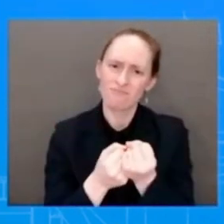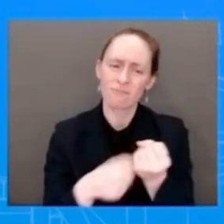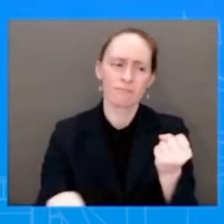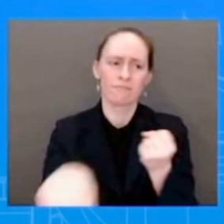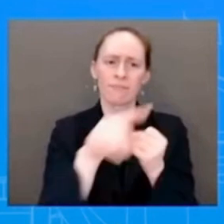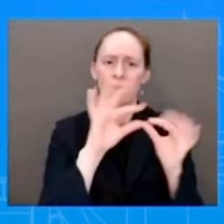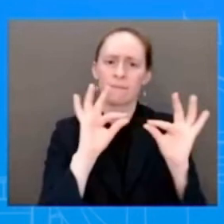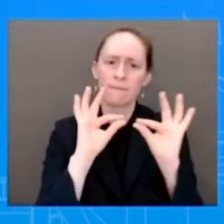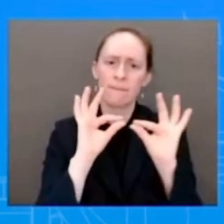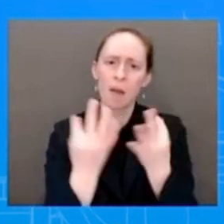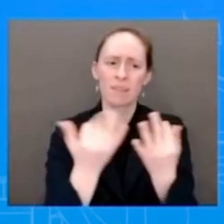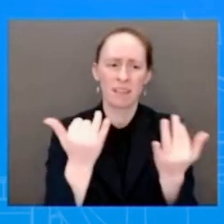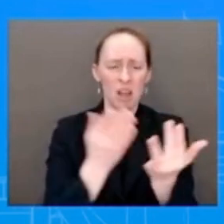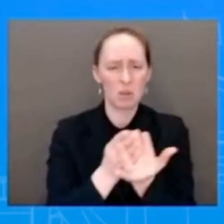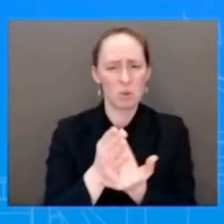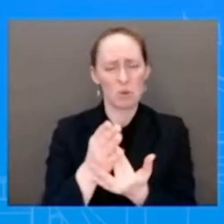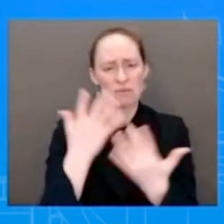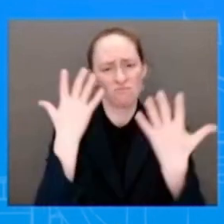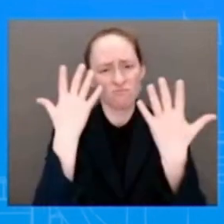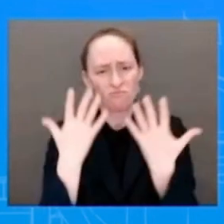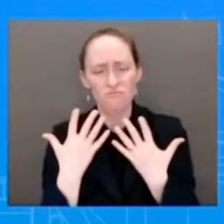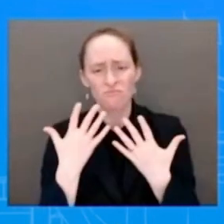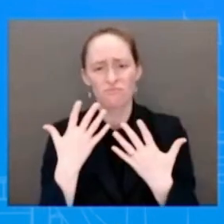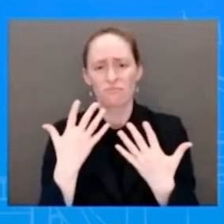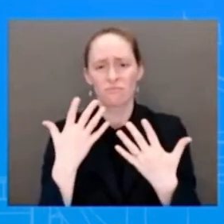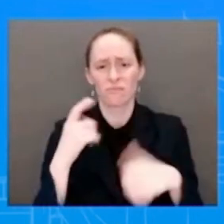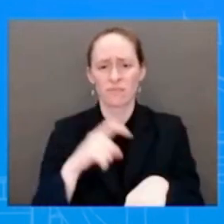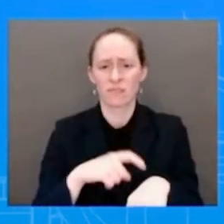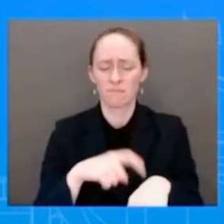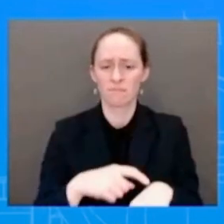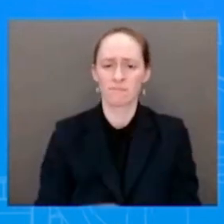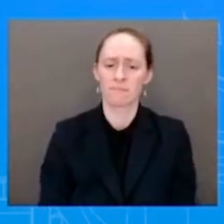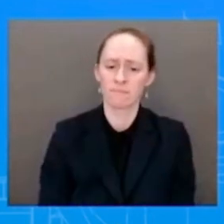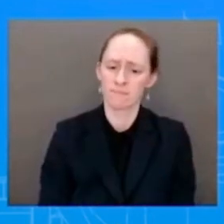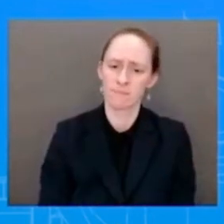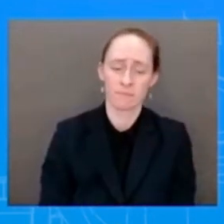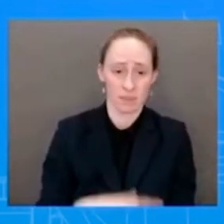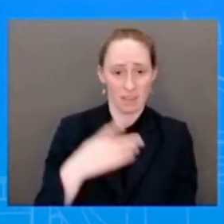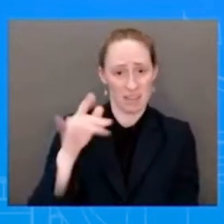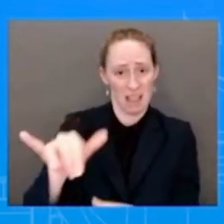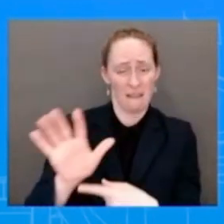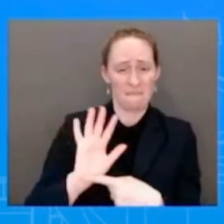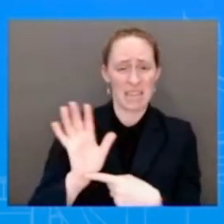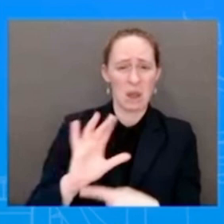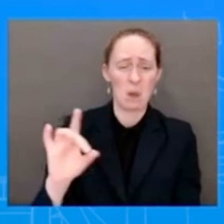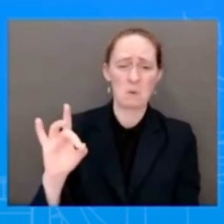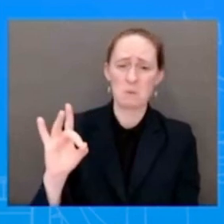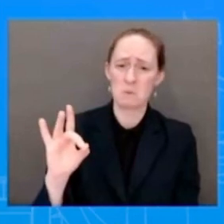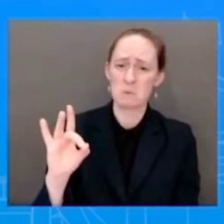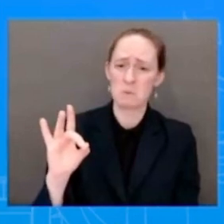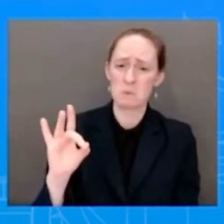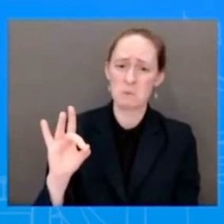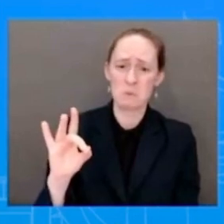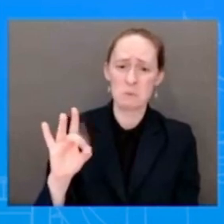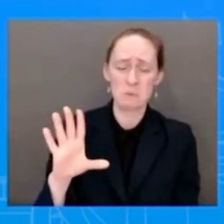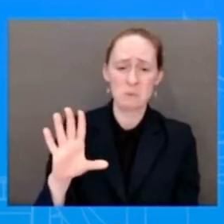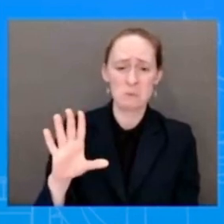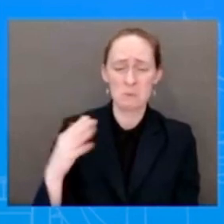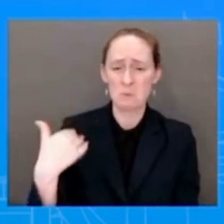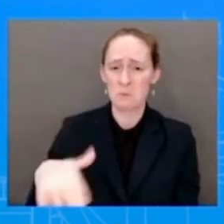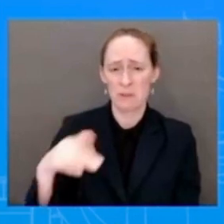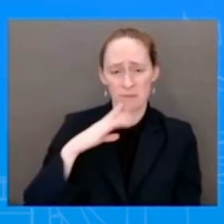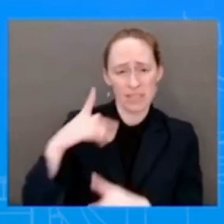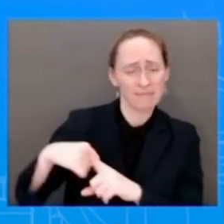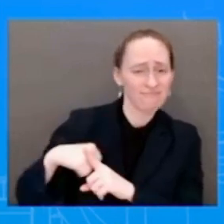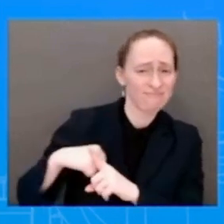a video of their child being, you know, being brutalized. And so she was there comforting and being